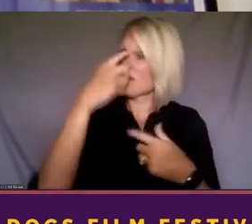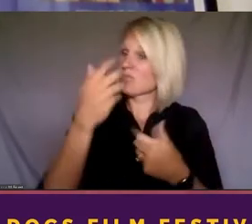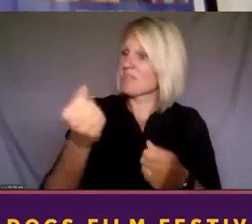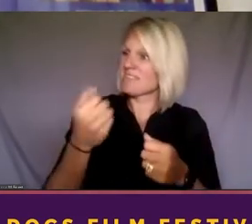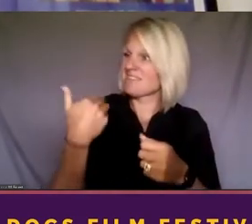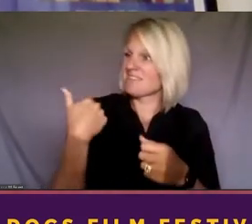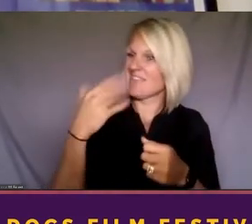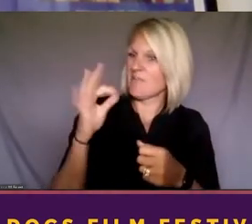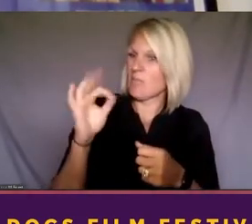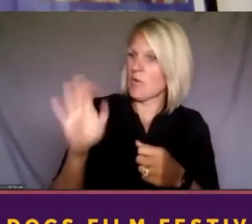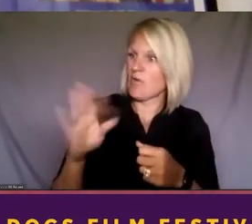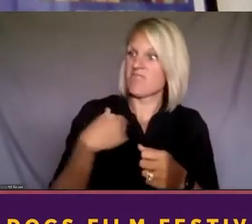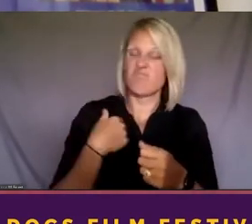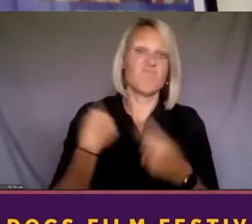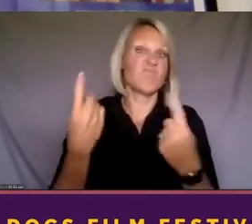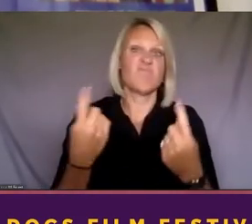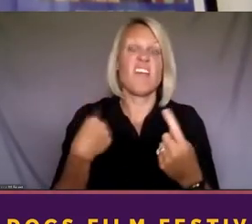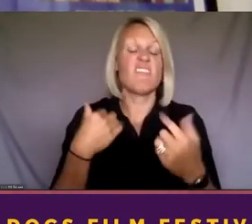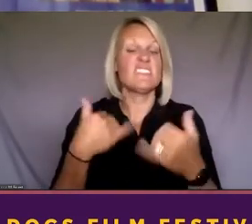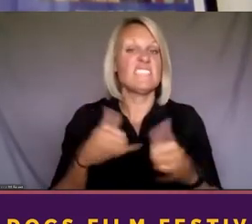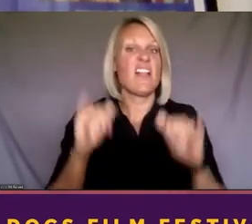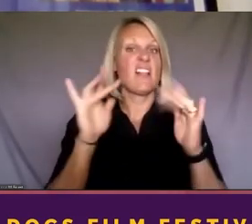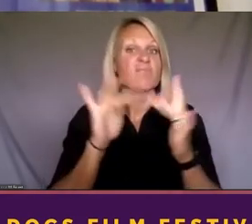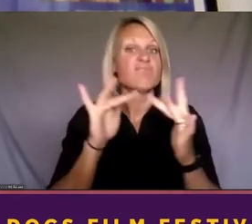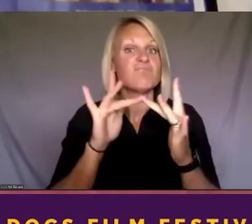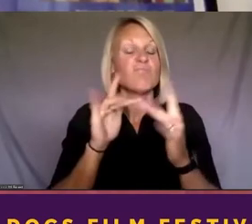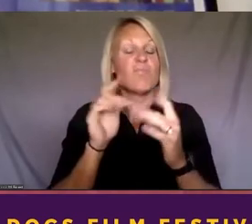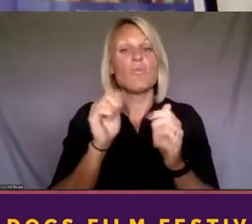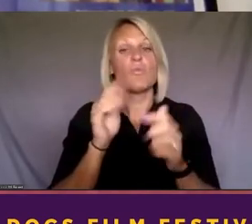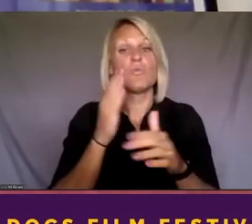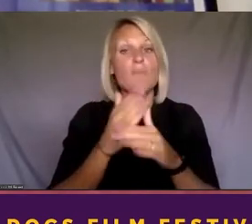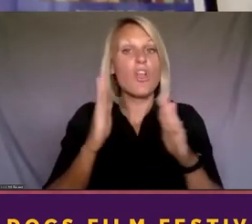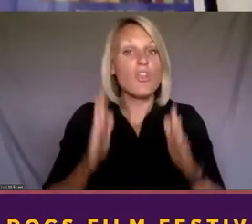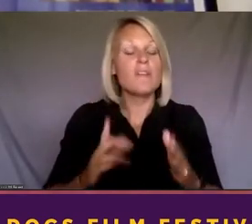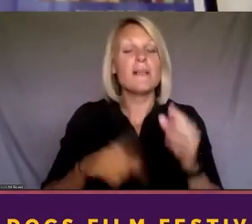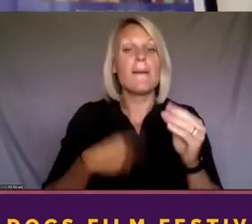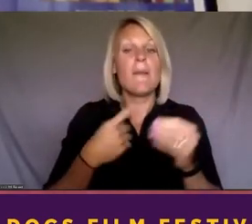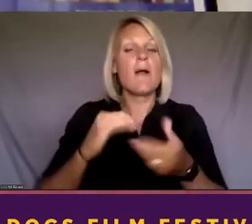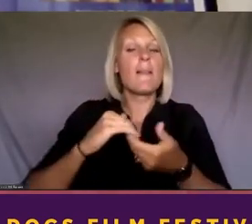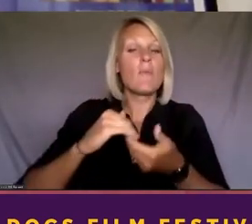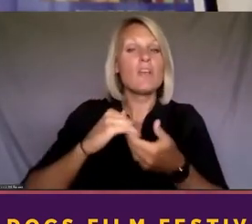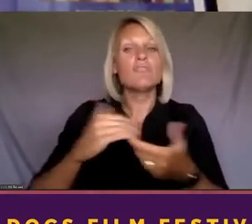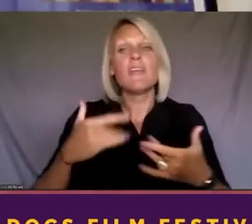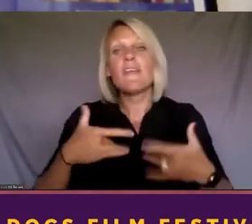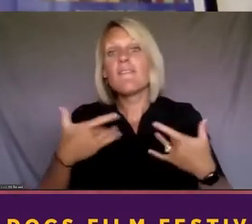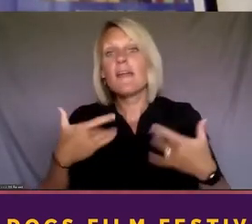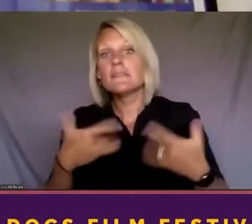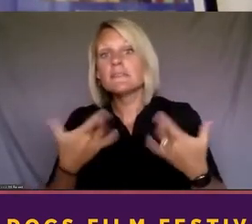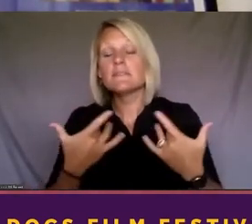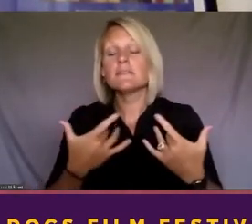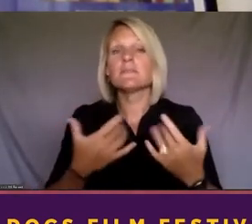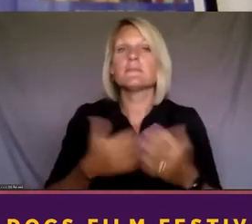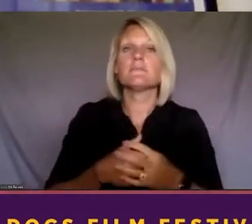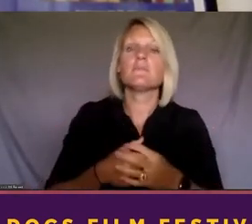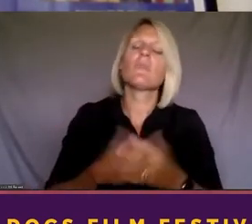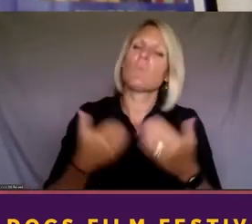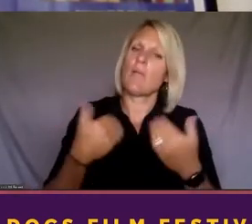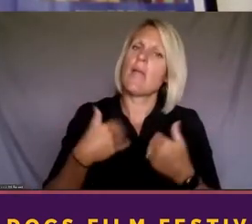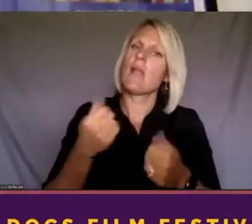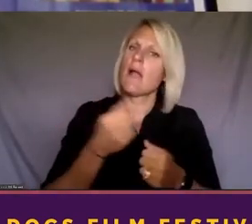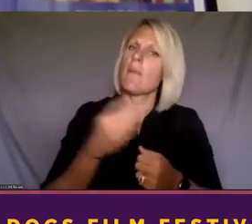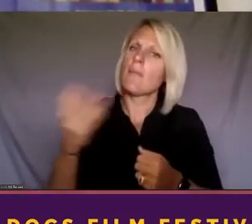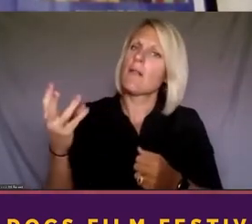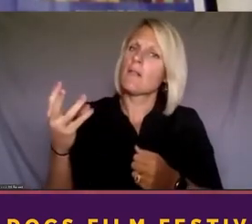then, I've continued to talk to partners about collaborations, events. We had a couple of